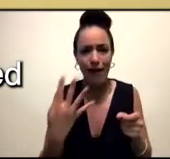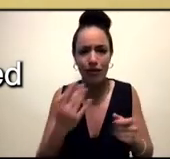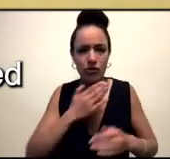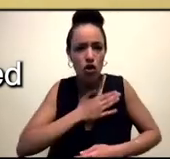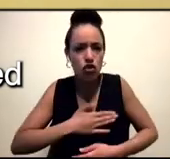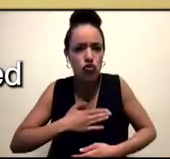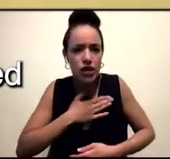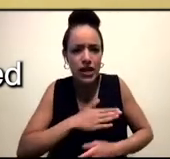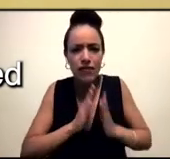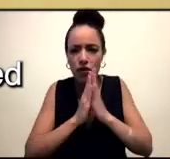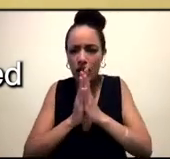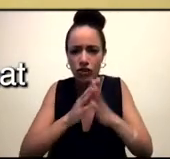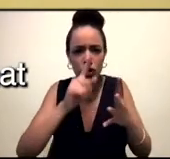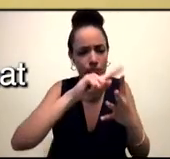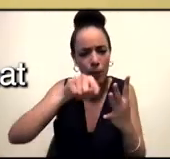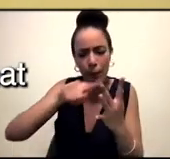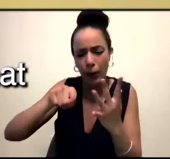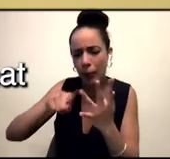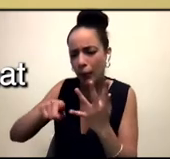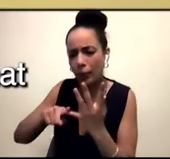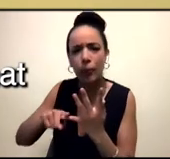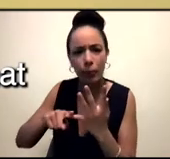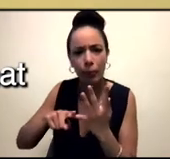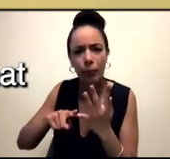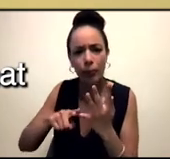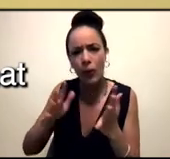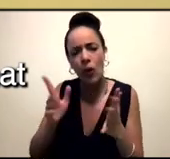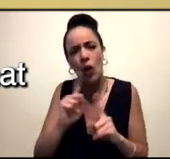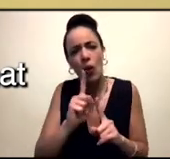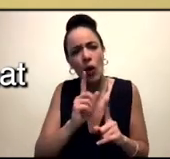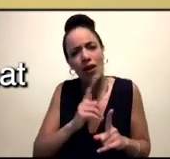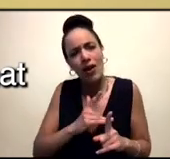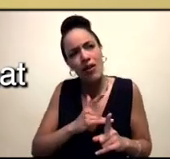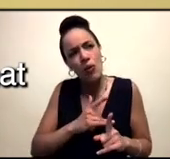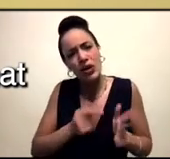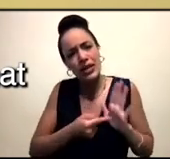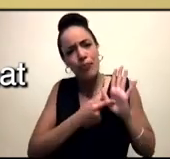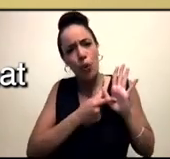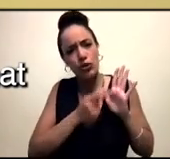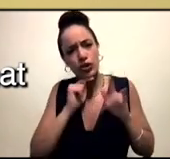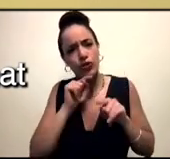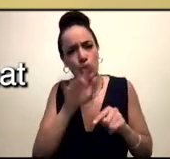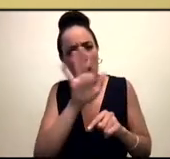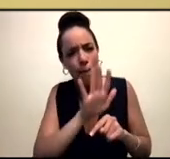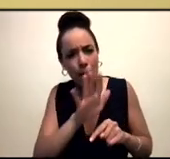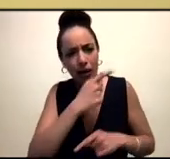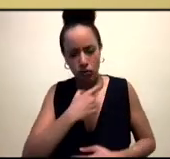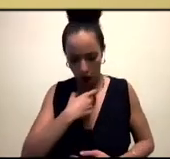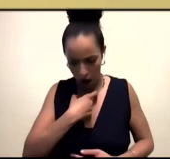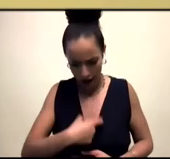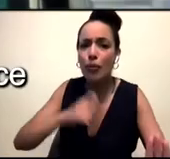And I wondered what felt important to you about situating yourself and those elements of identity in that historical context.